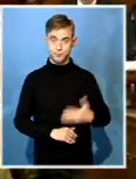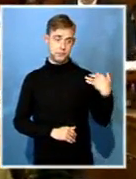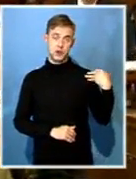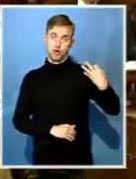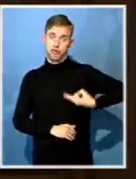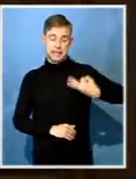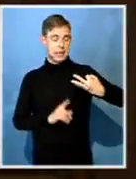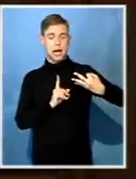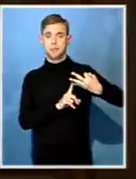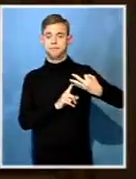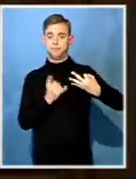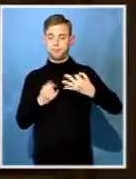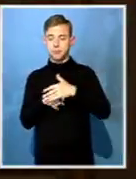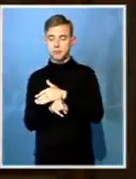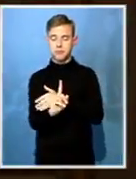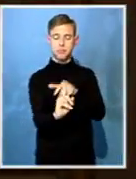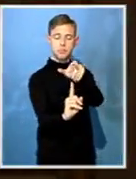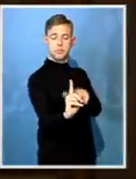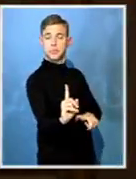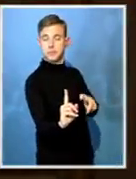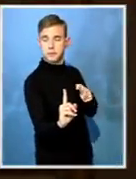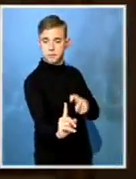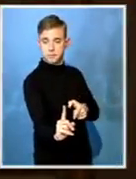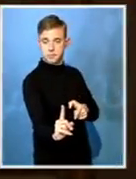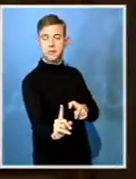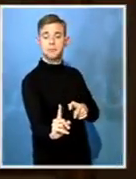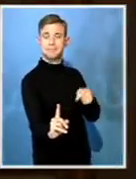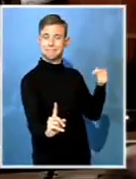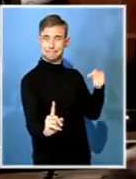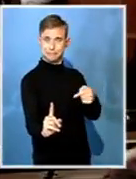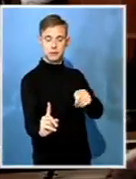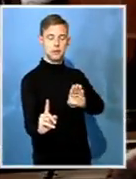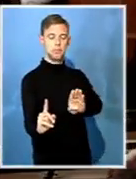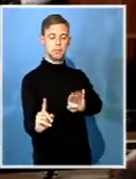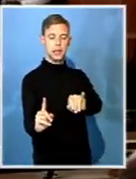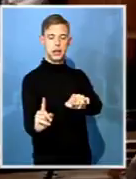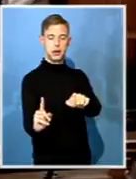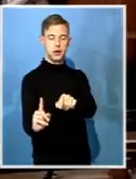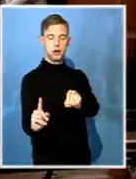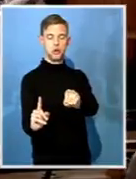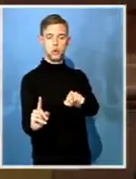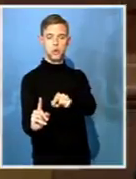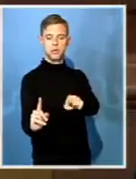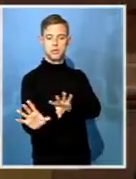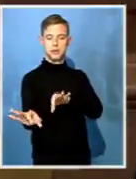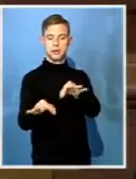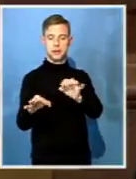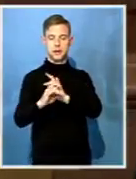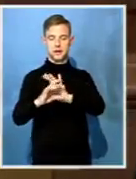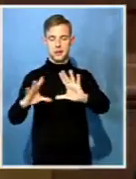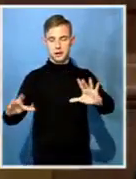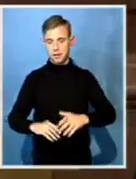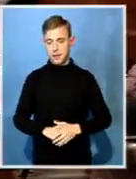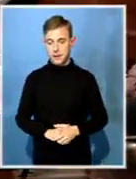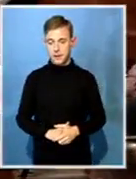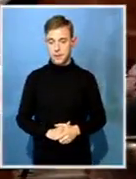hopes now pinned on the shoulders of veteran human rights lawyer George Bezos. Yours was a very long